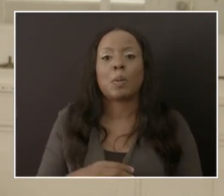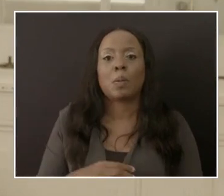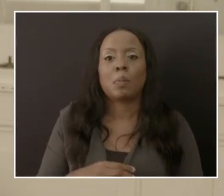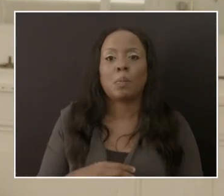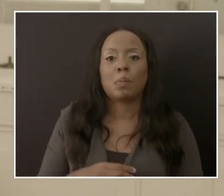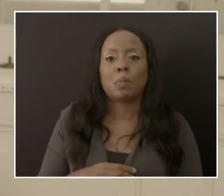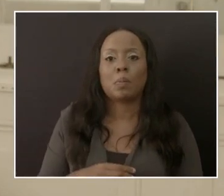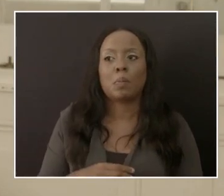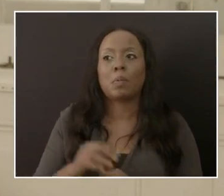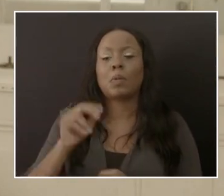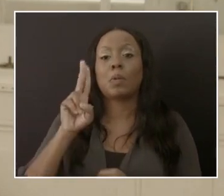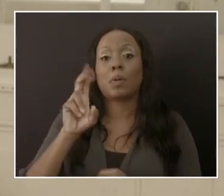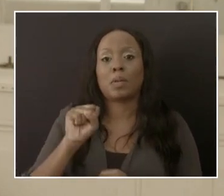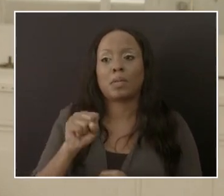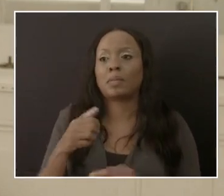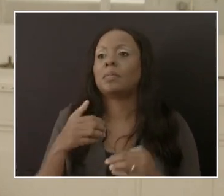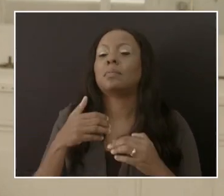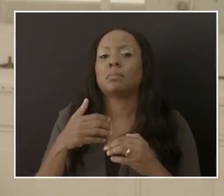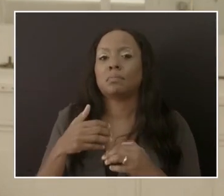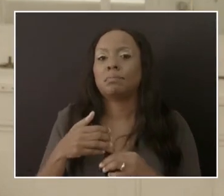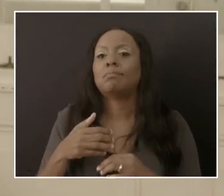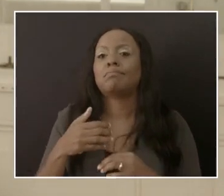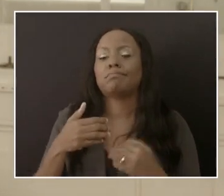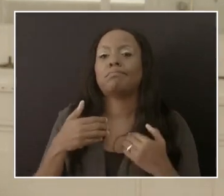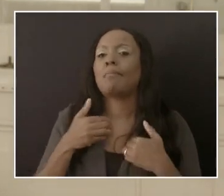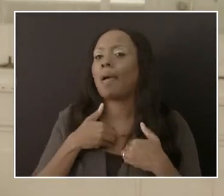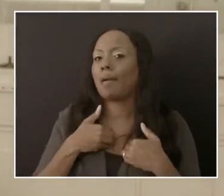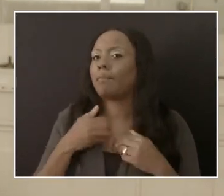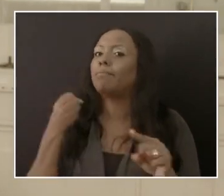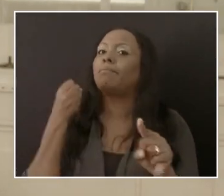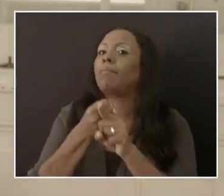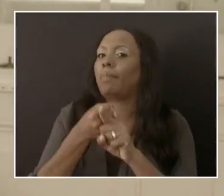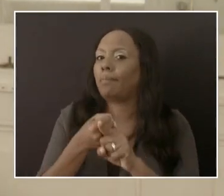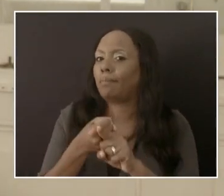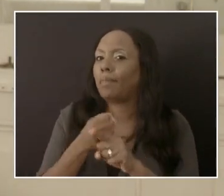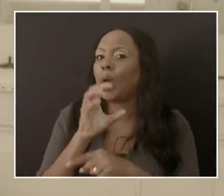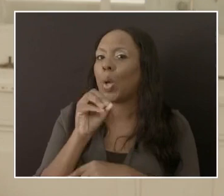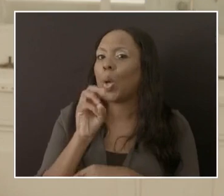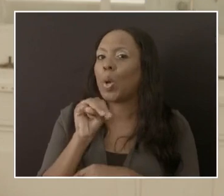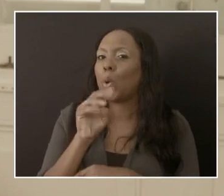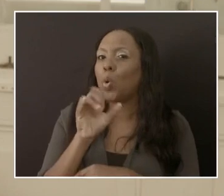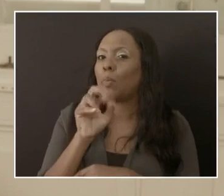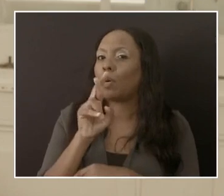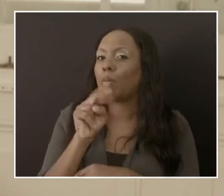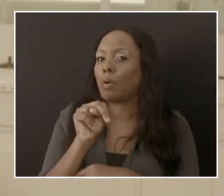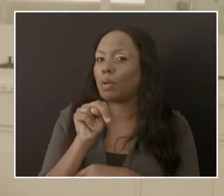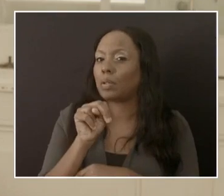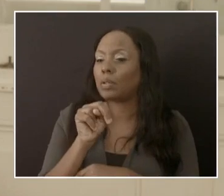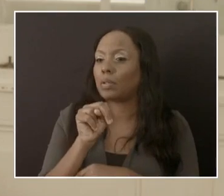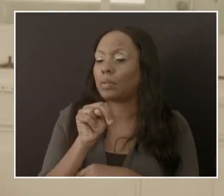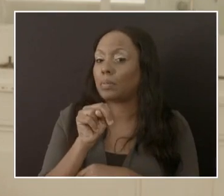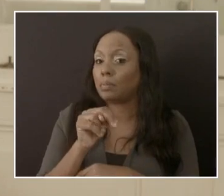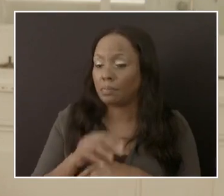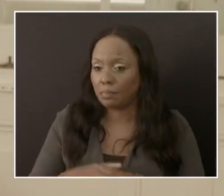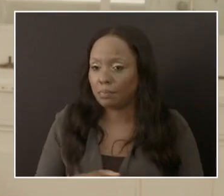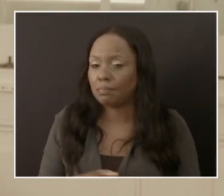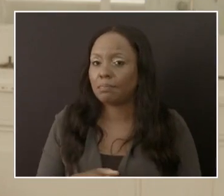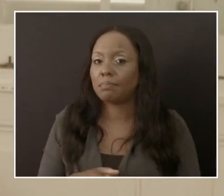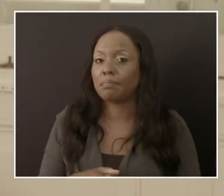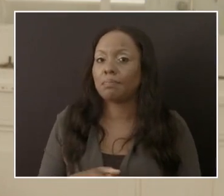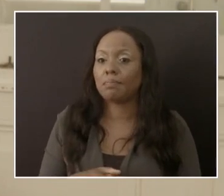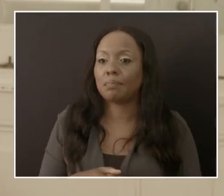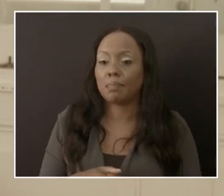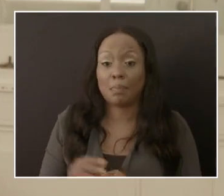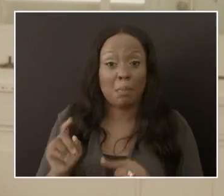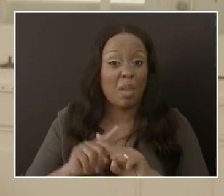first case in California. But does that mean that we need to, to make